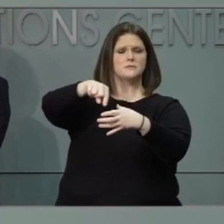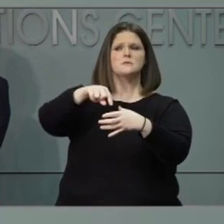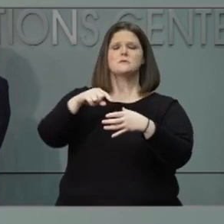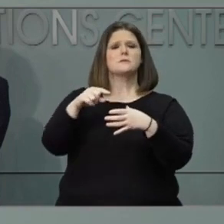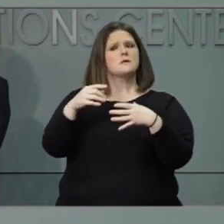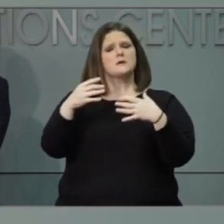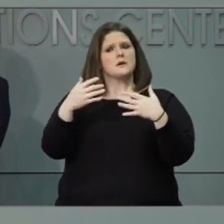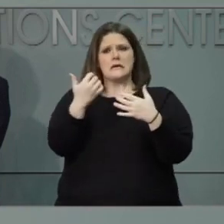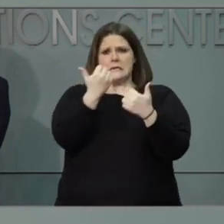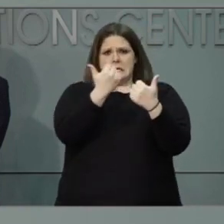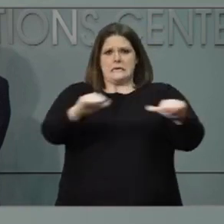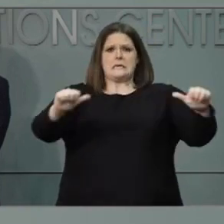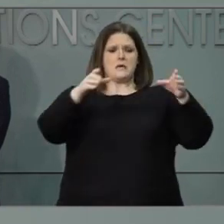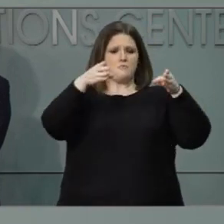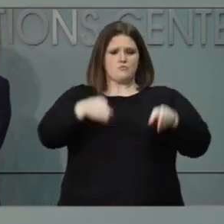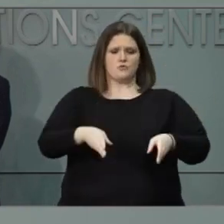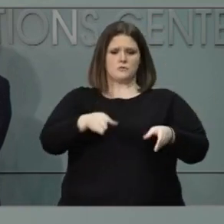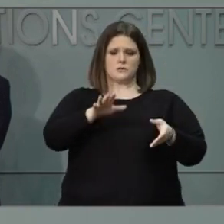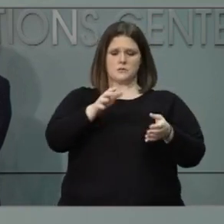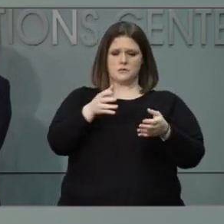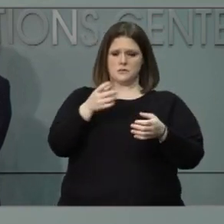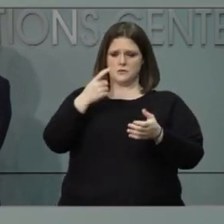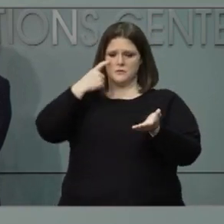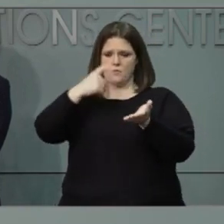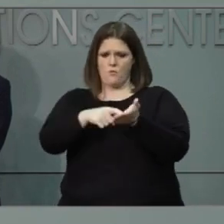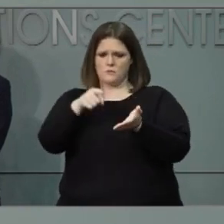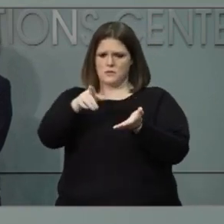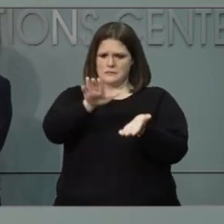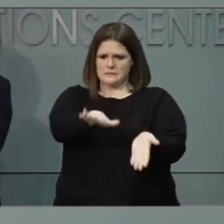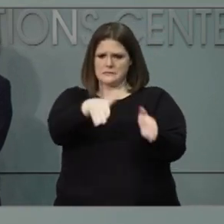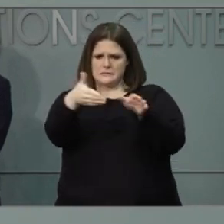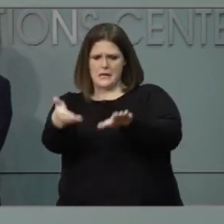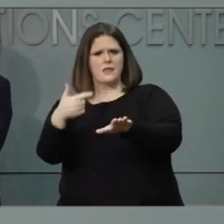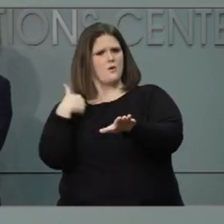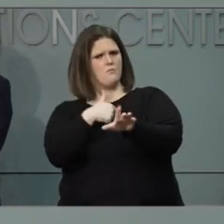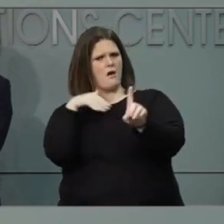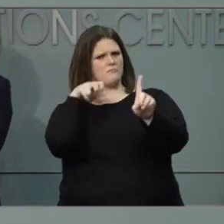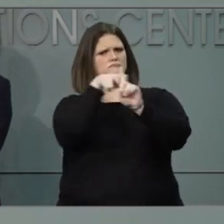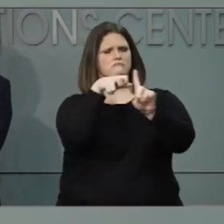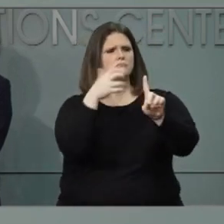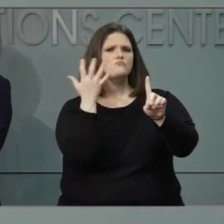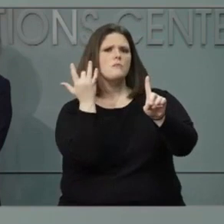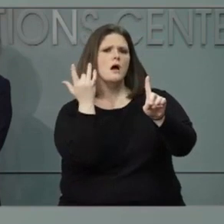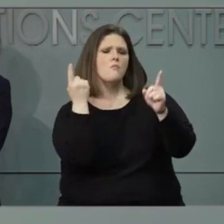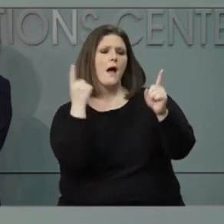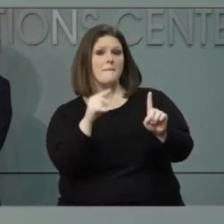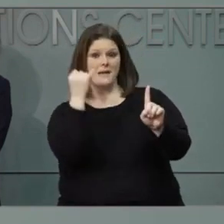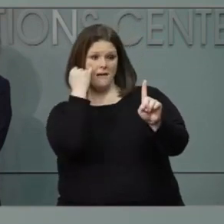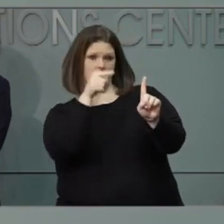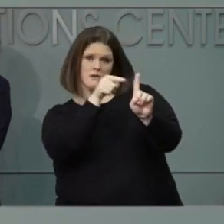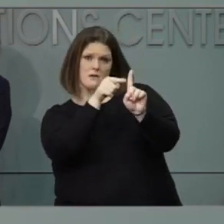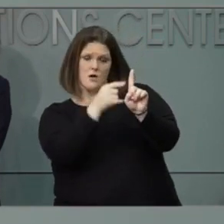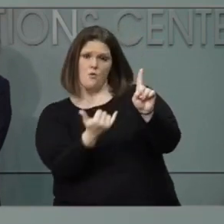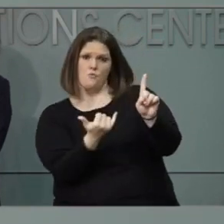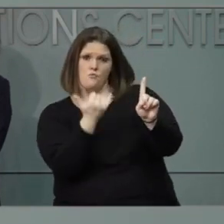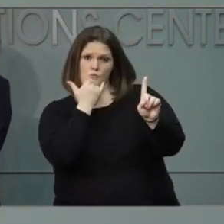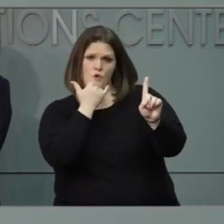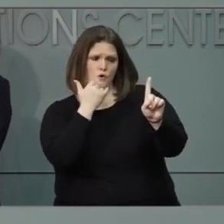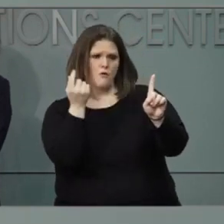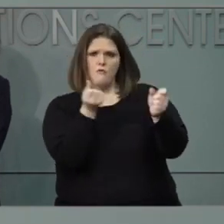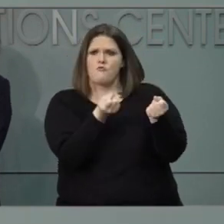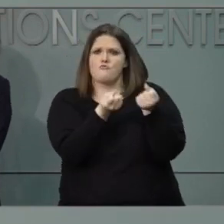for deaths that occur. And if they've done something wrong, then it needs to be corrected.